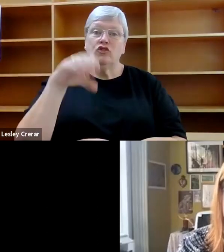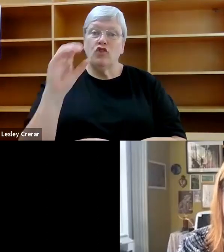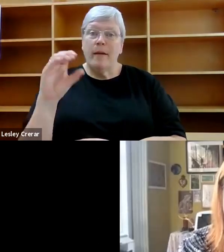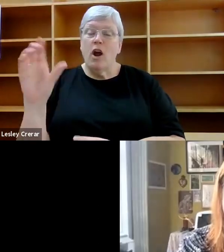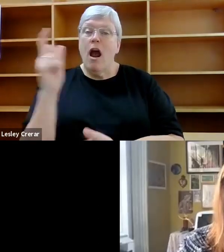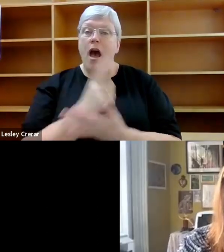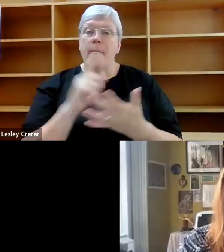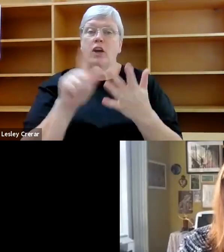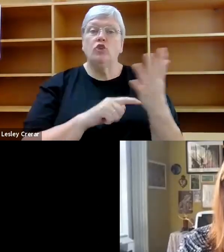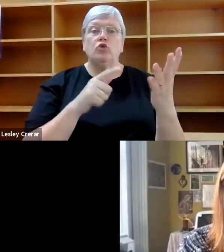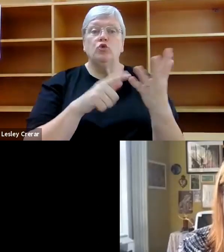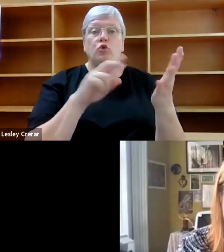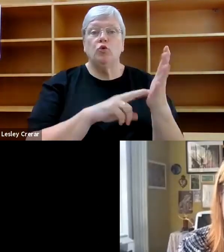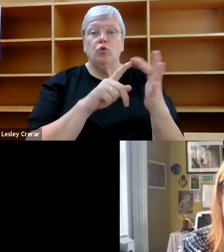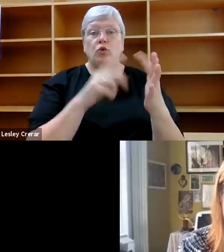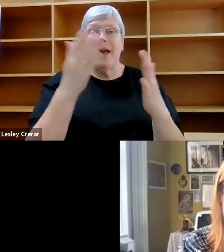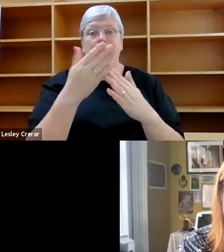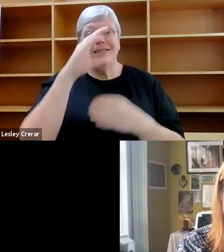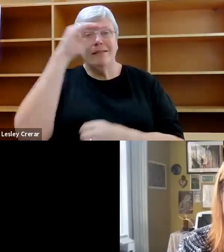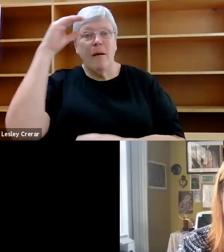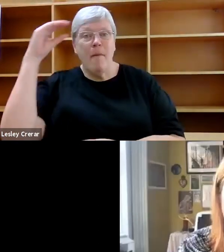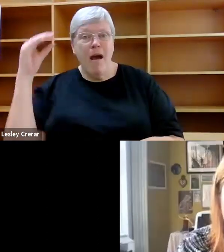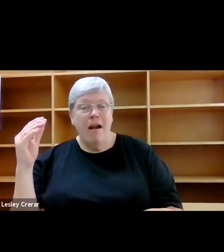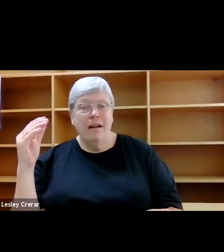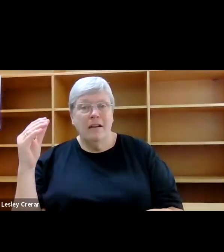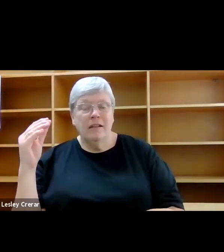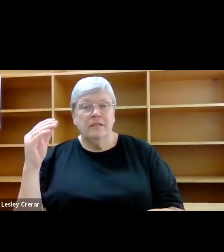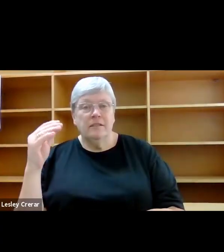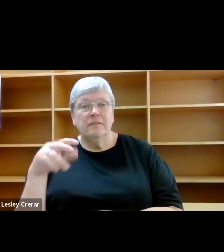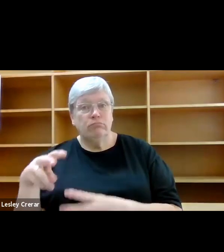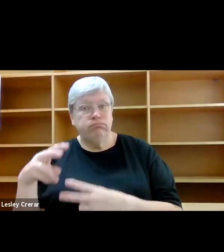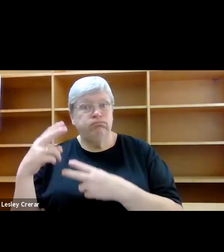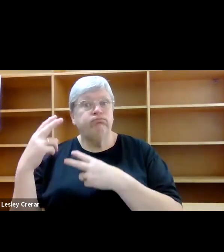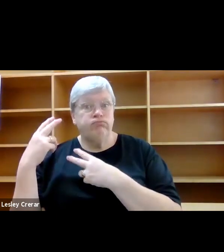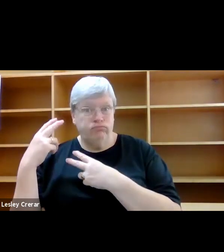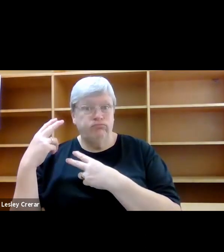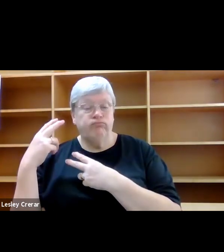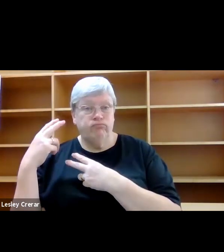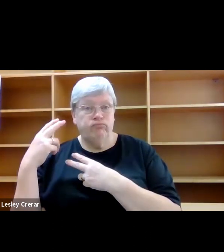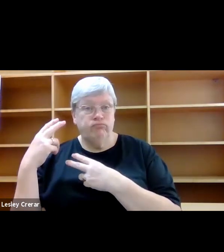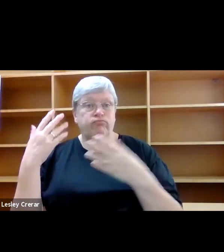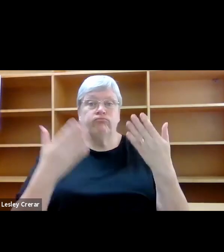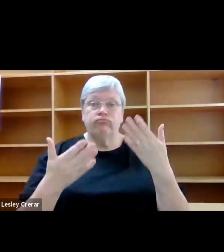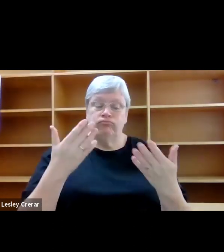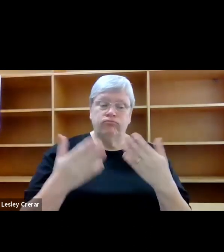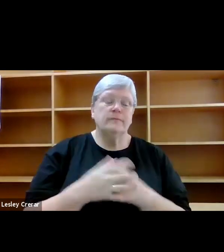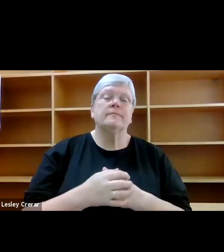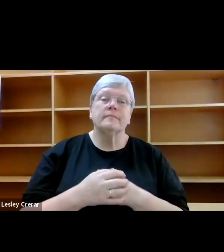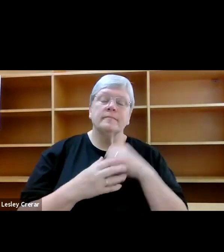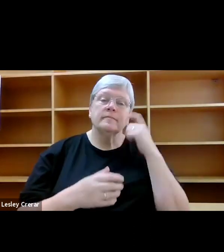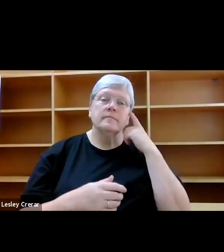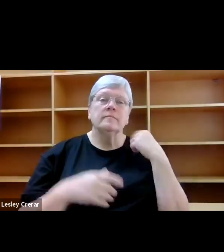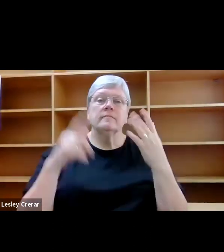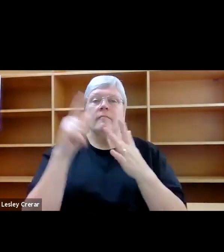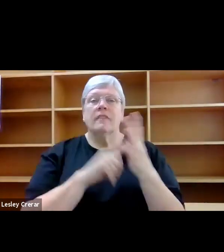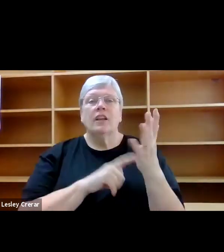June and about midsummer. If we can cast our minds back to then. So June